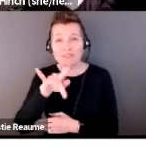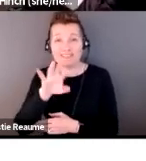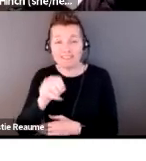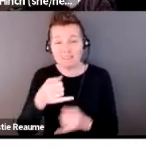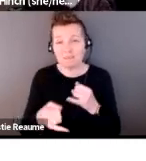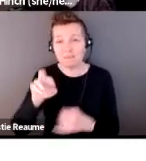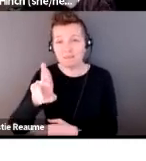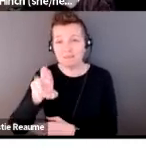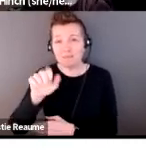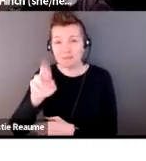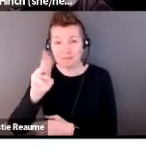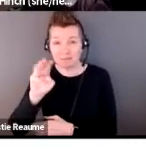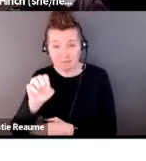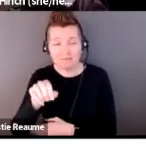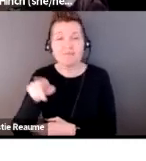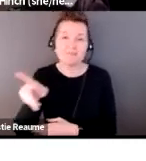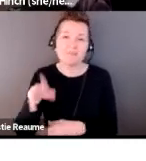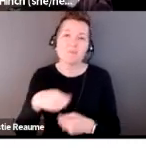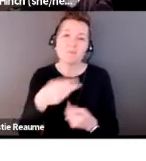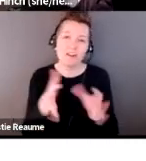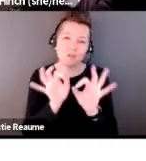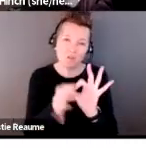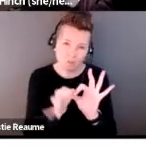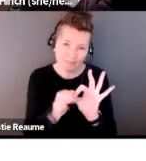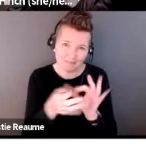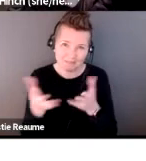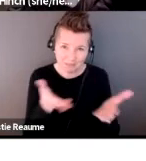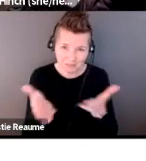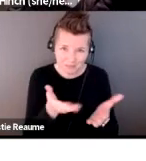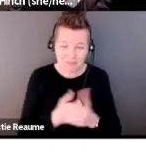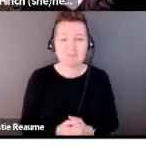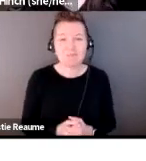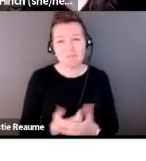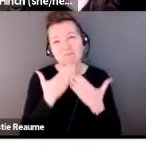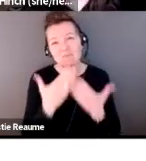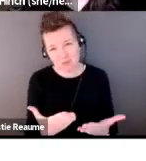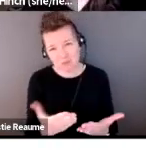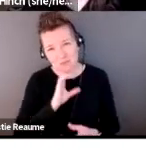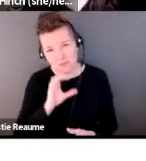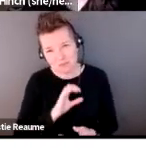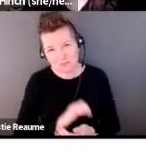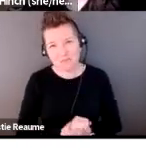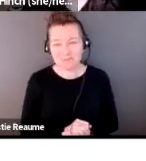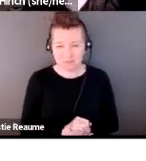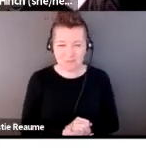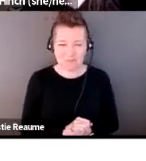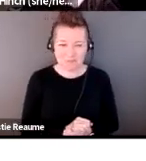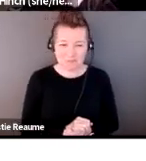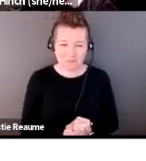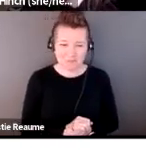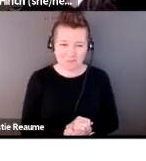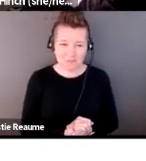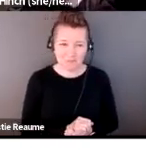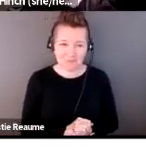providing the interpretation services this evening. So thank you so much Christy for being here. We